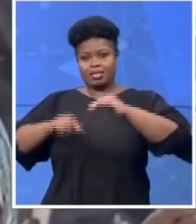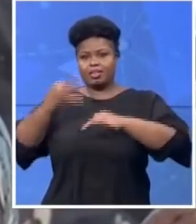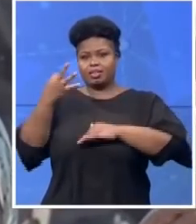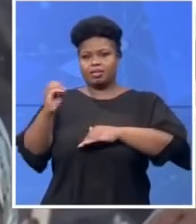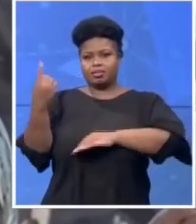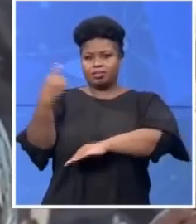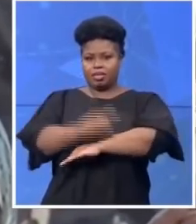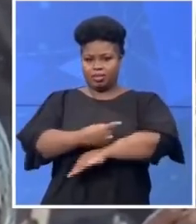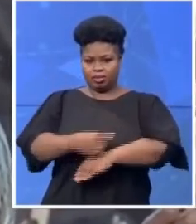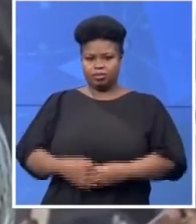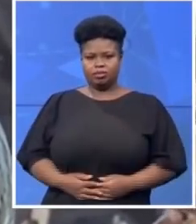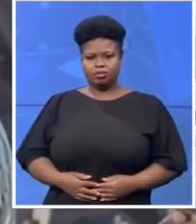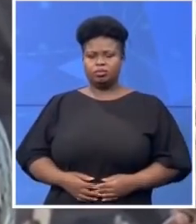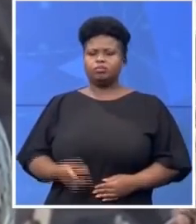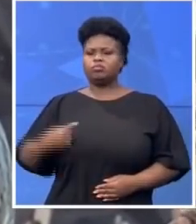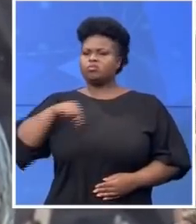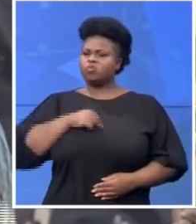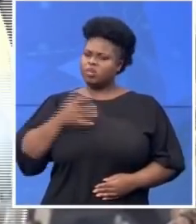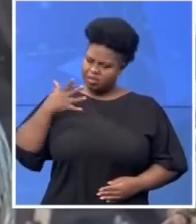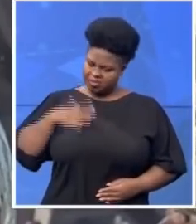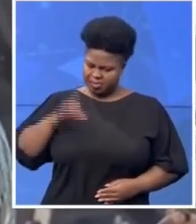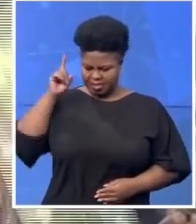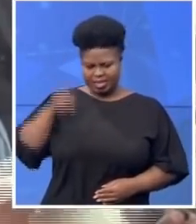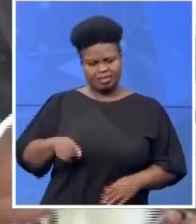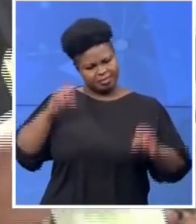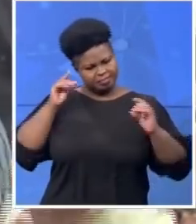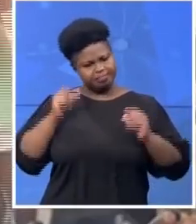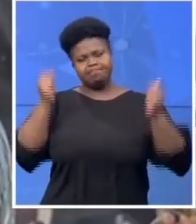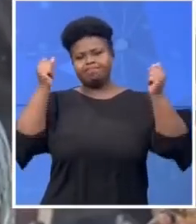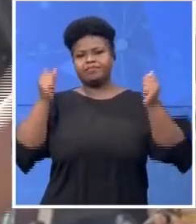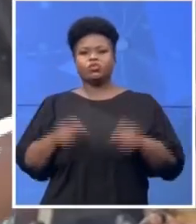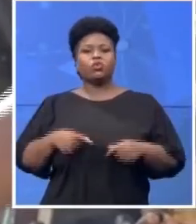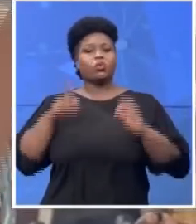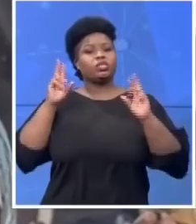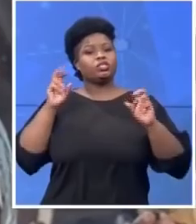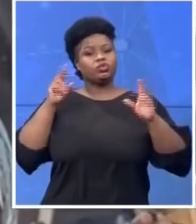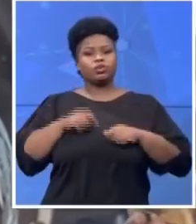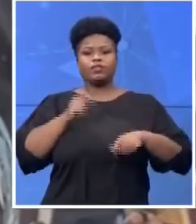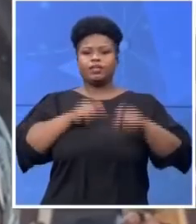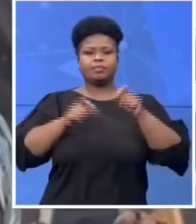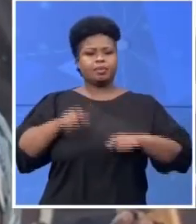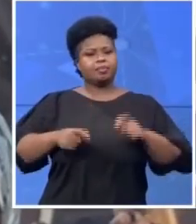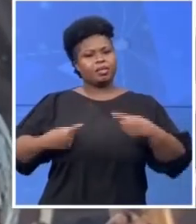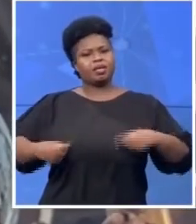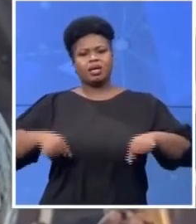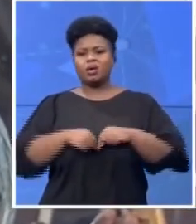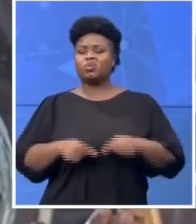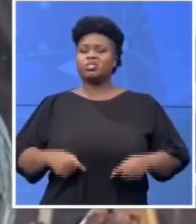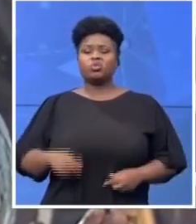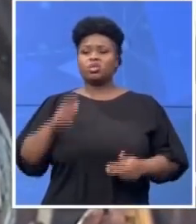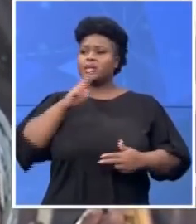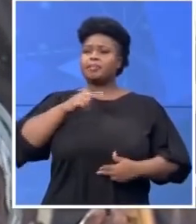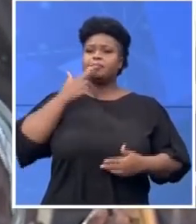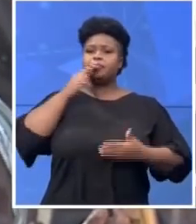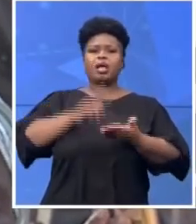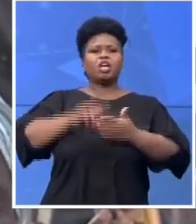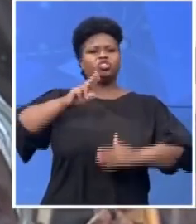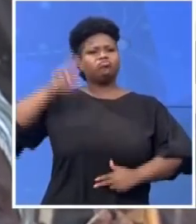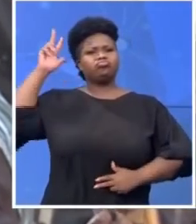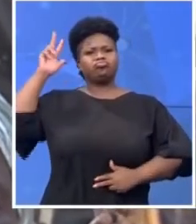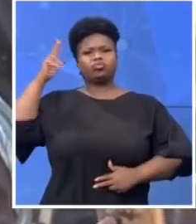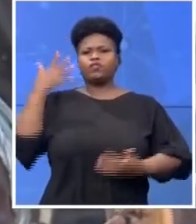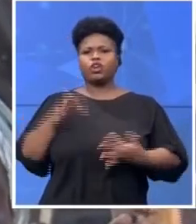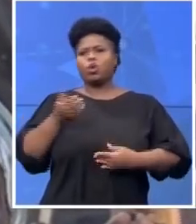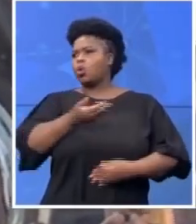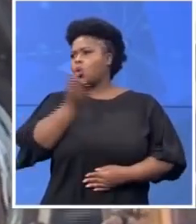dealing with the issues of our people. Those pledges were made public for everybody to see. Now what we want